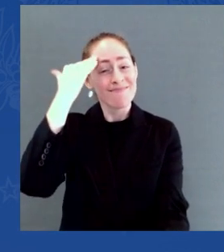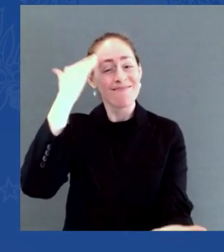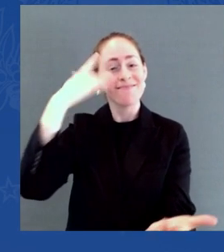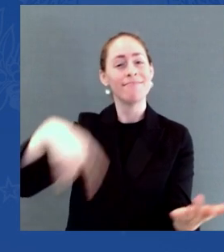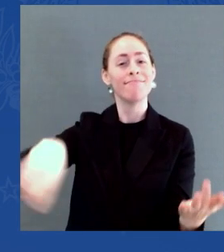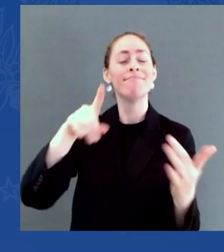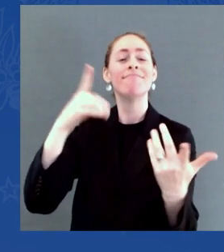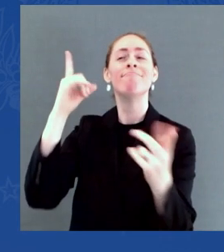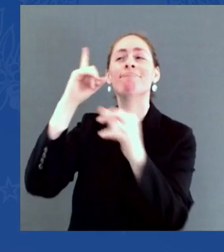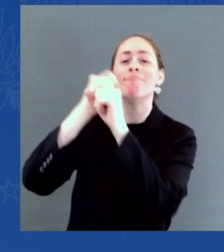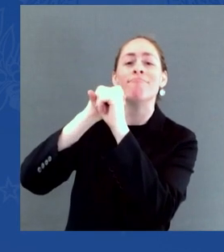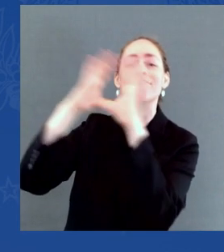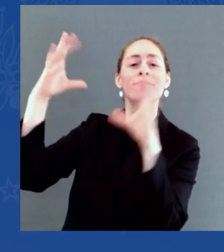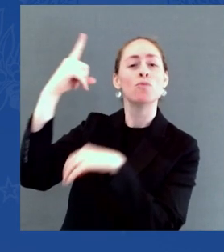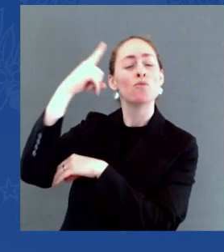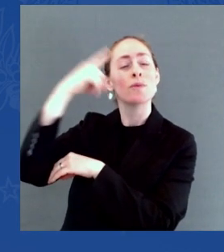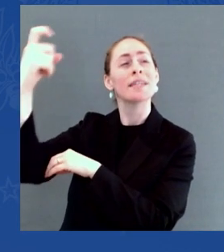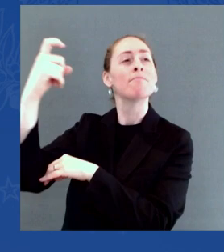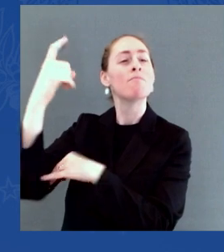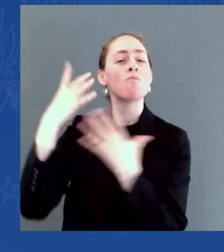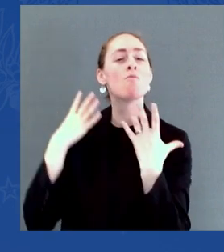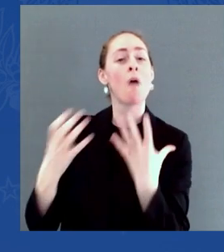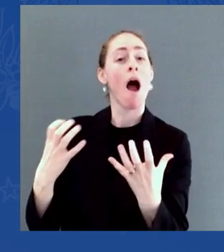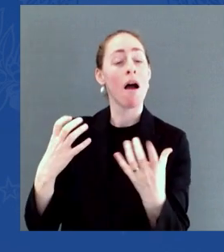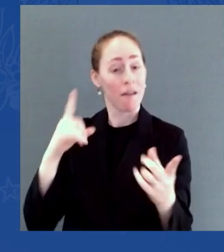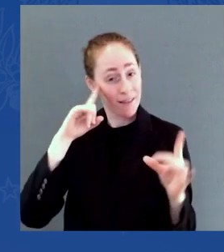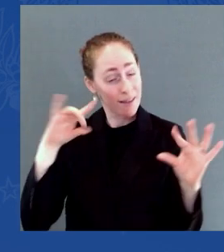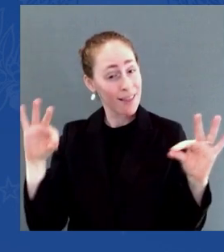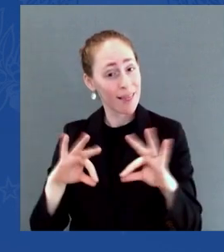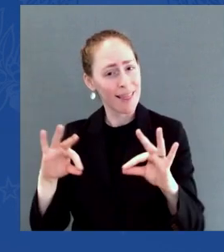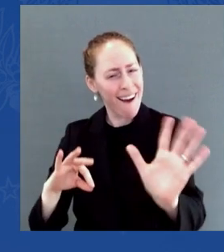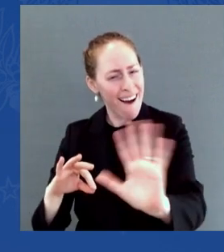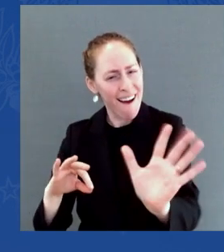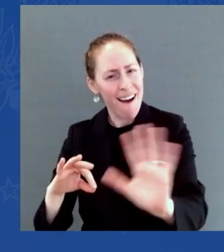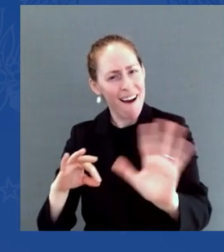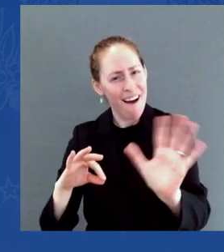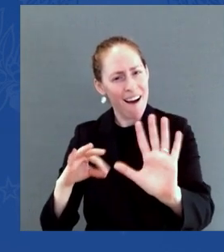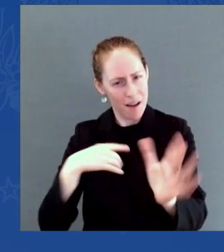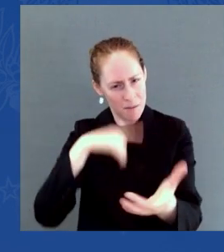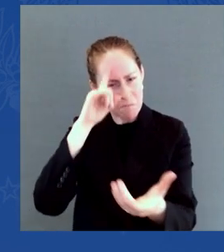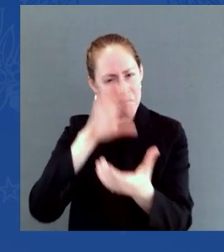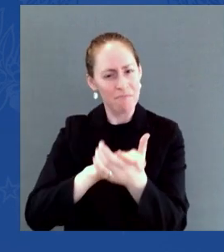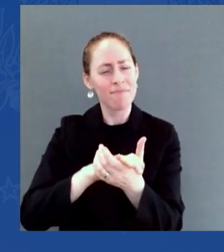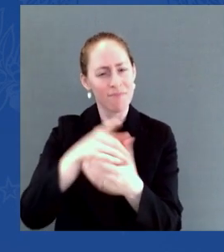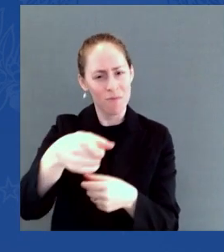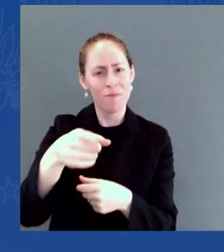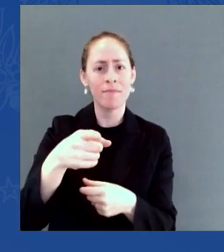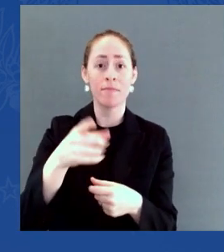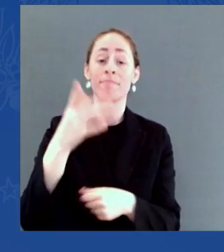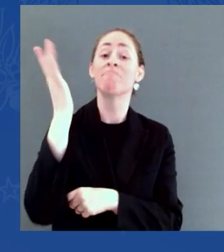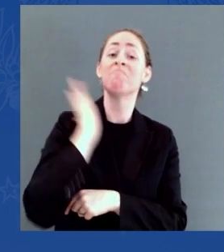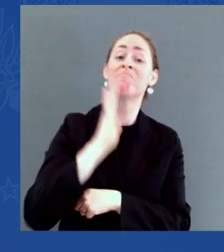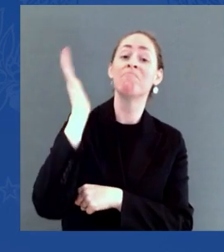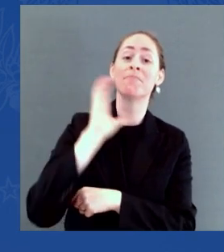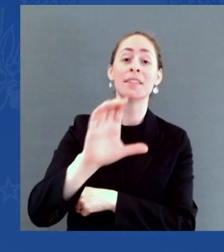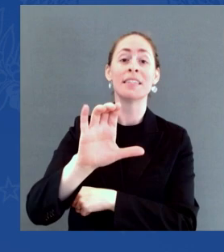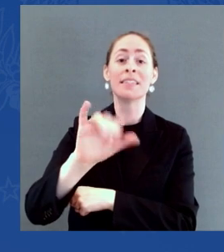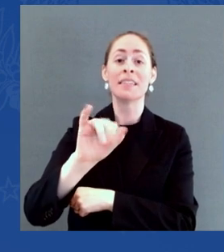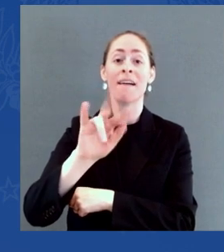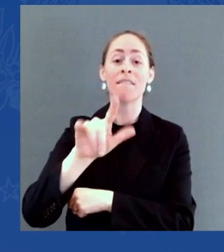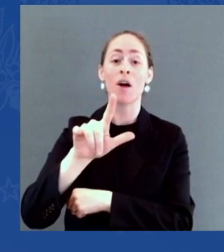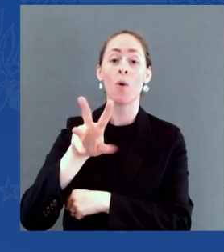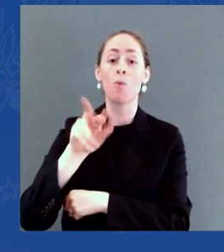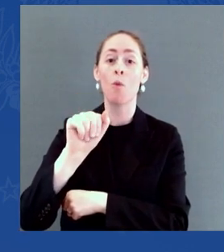During and after the Civil War, we built the Transcontinental Railroad, uniting America. During the Cold War, we built the interstate highway